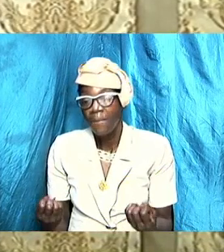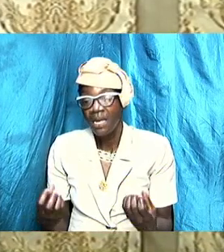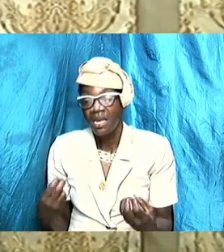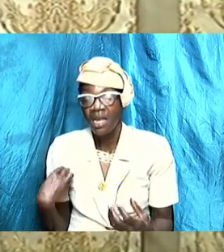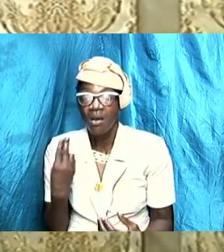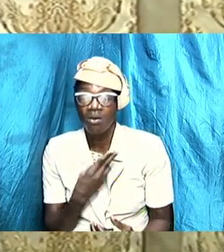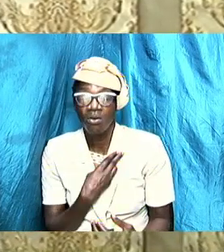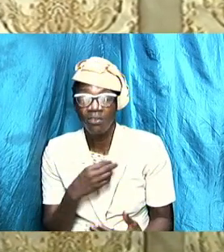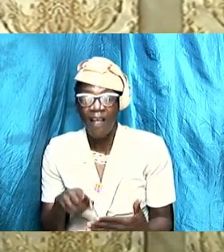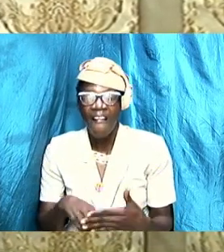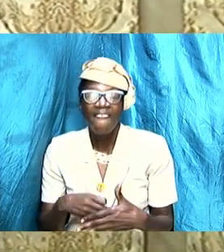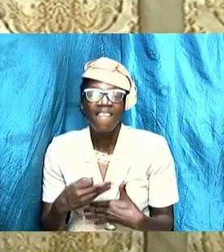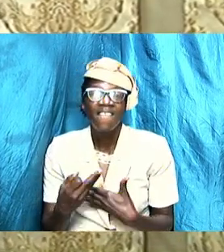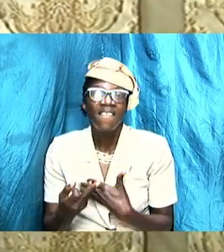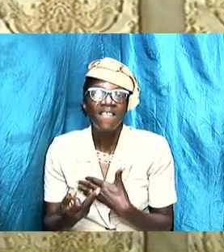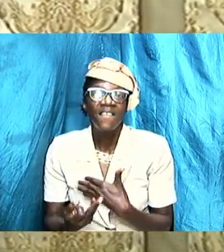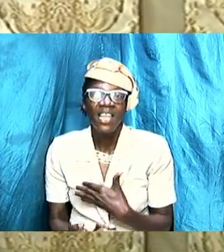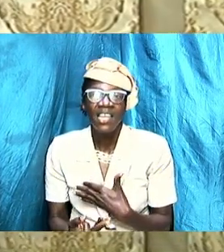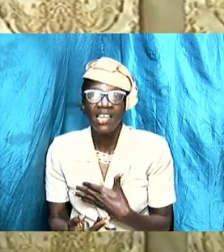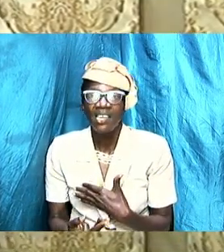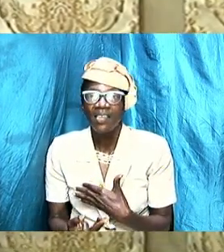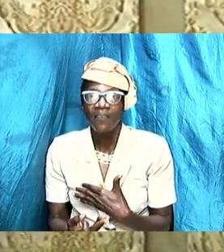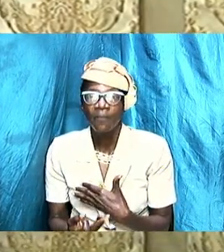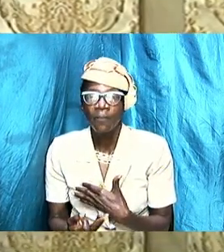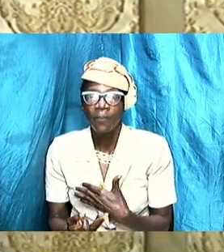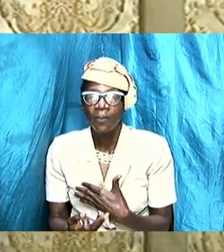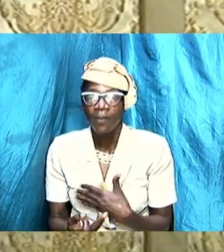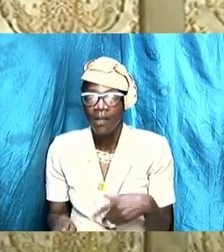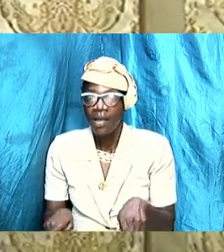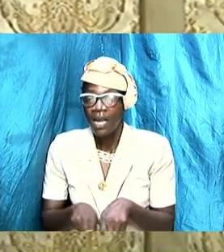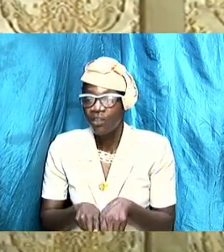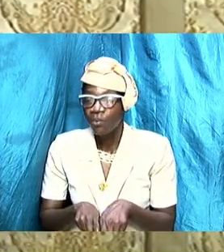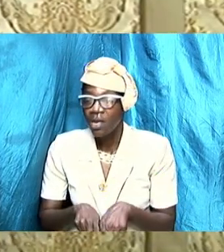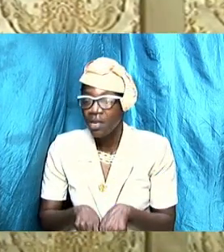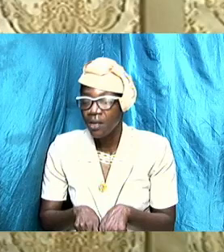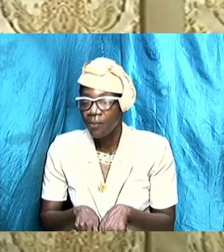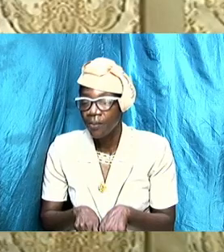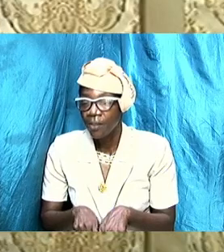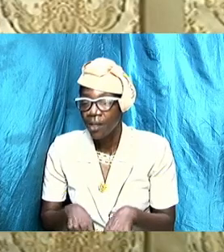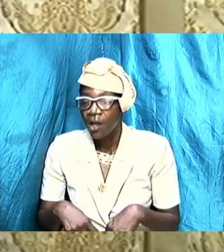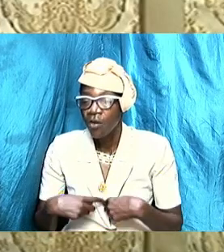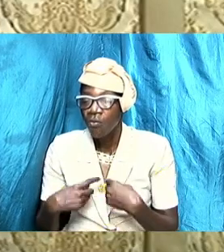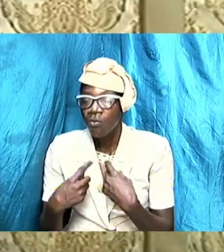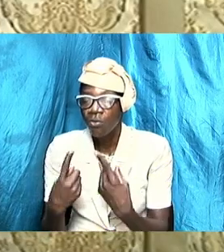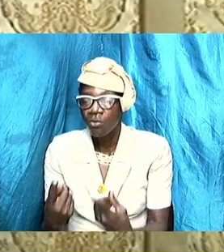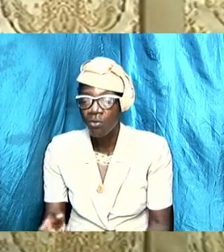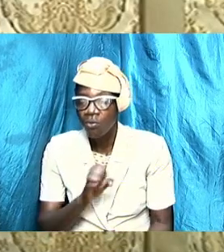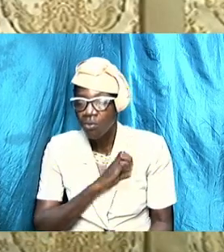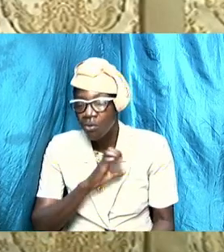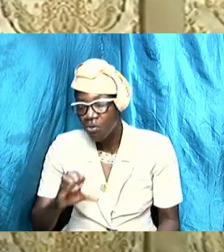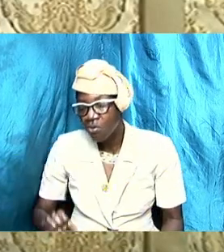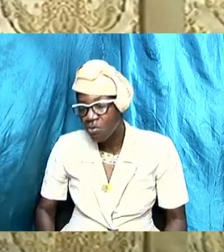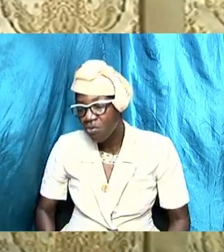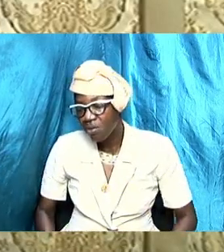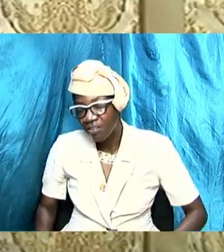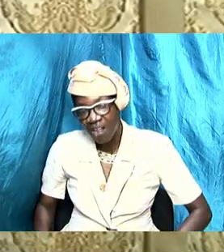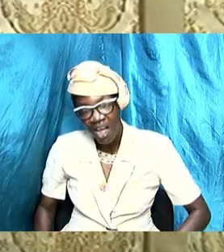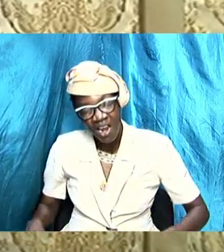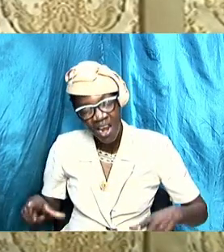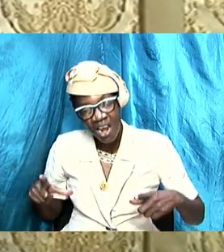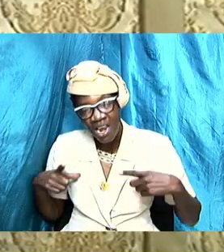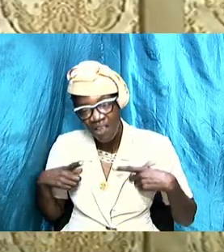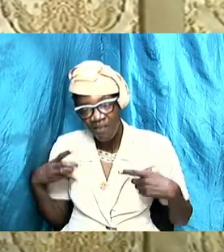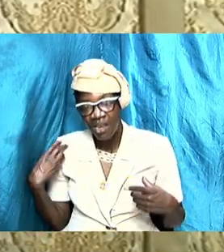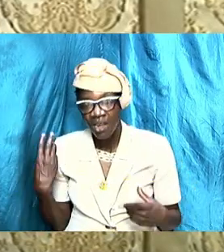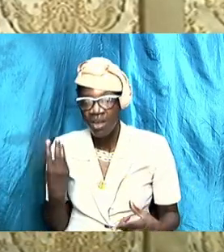failed as we pursue Christian living. We are